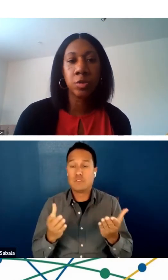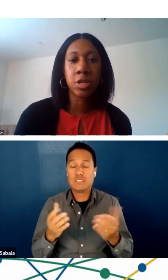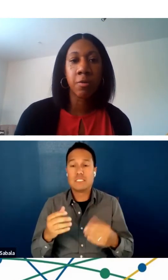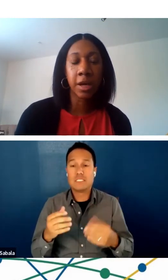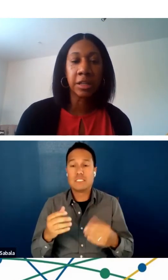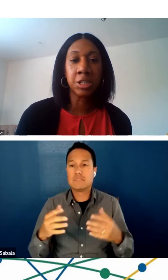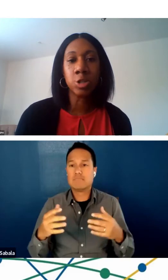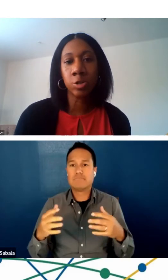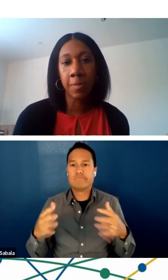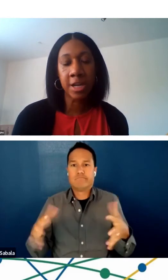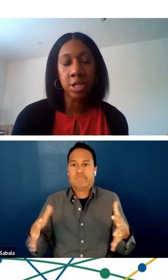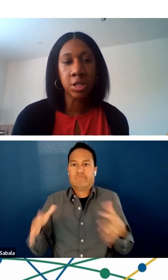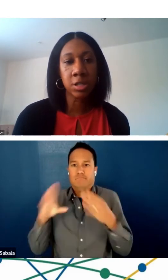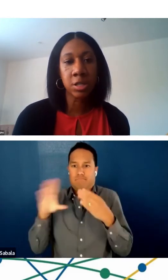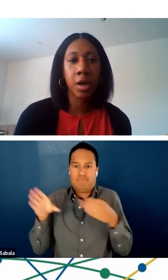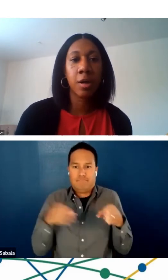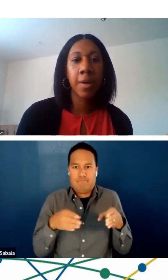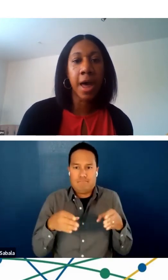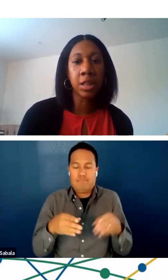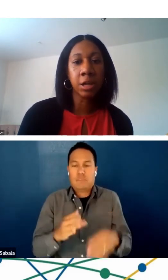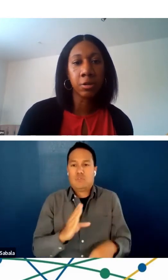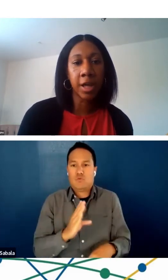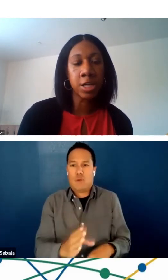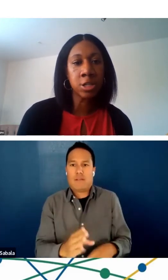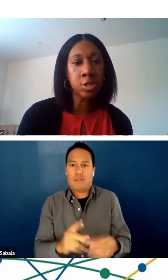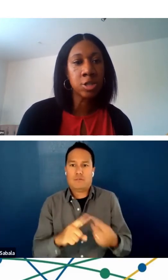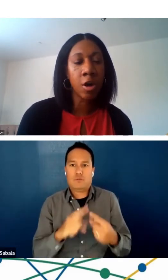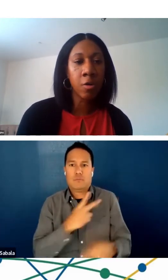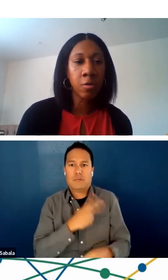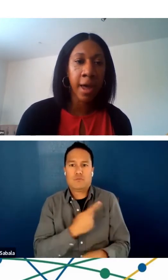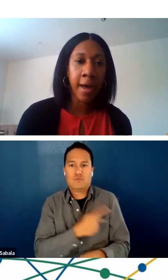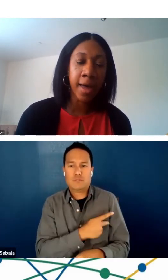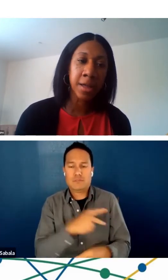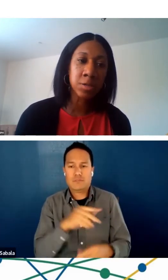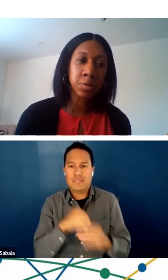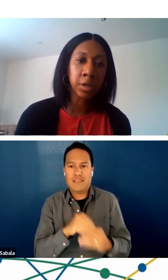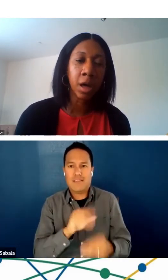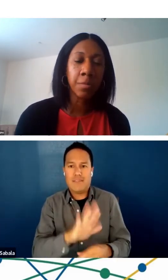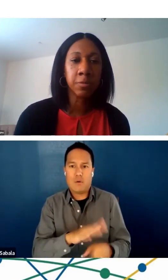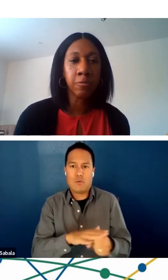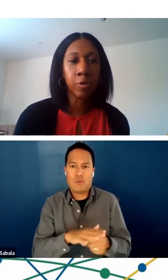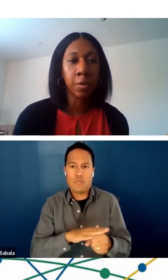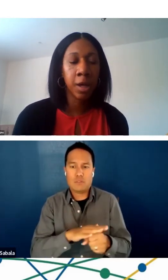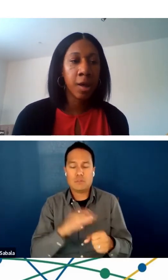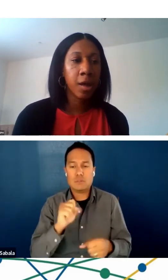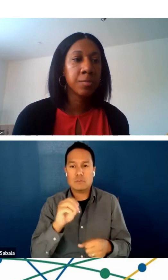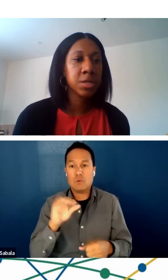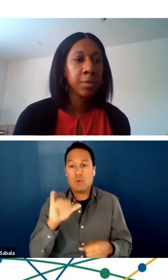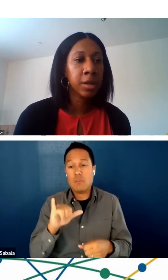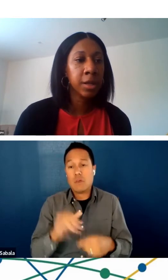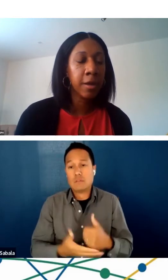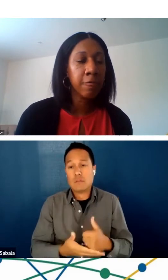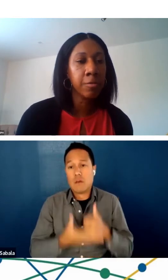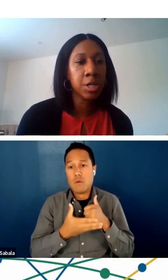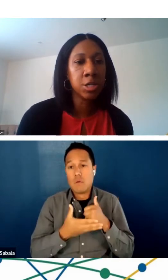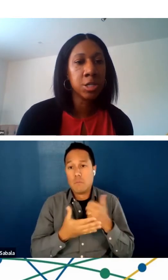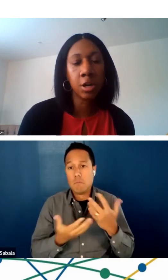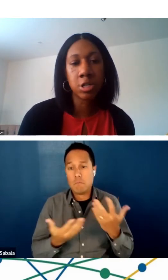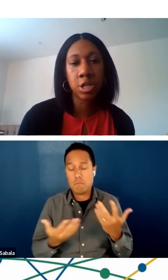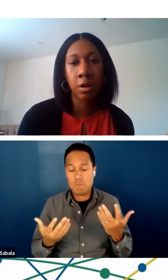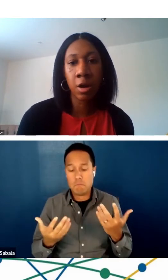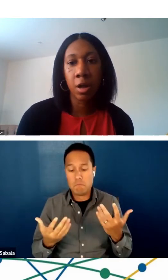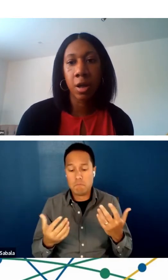to directly to the patient at their location. So that has really helped inform some of the